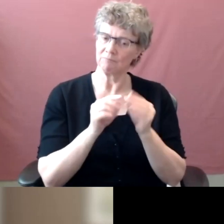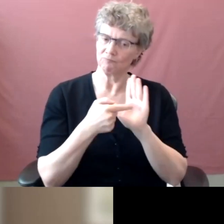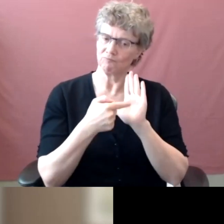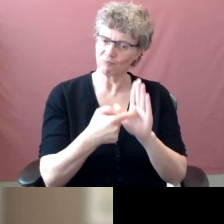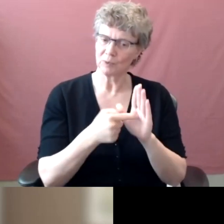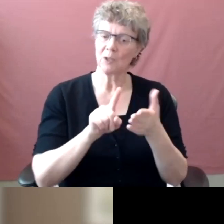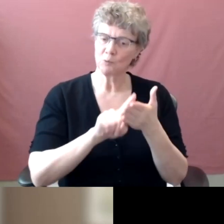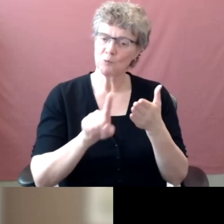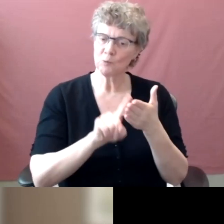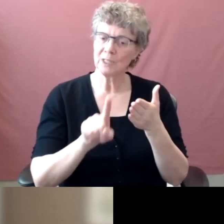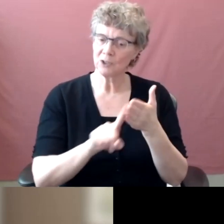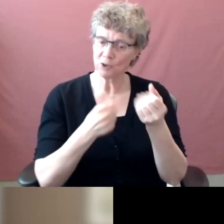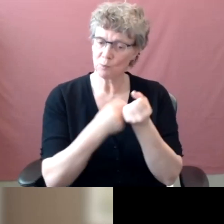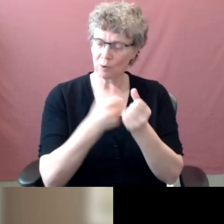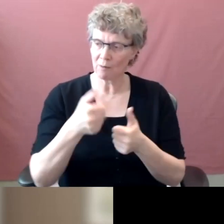providing the support.